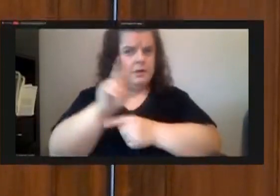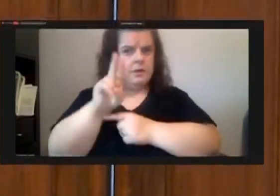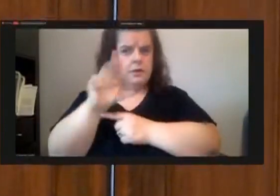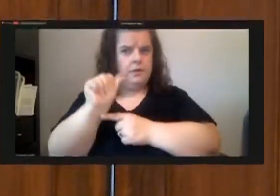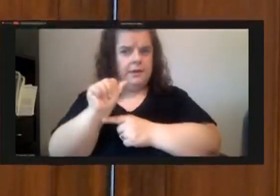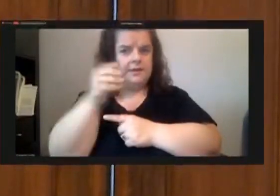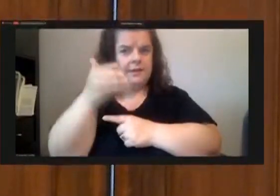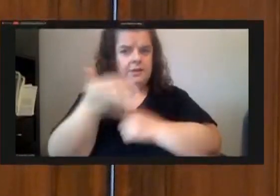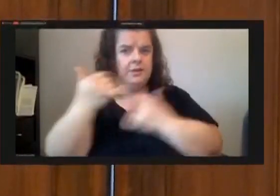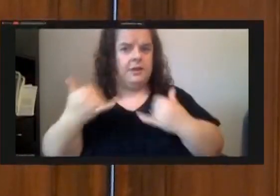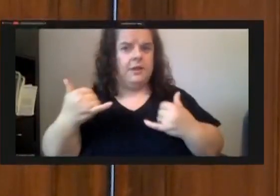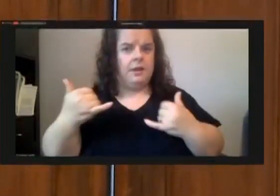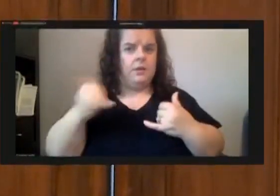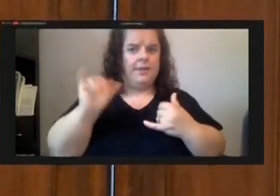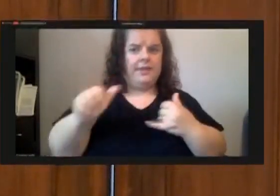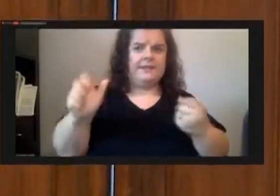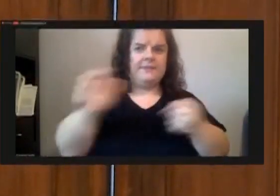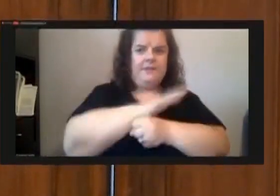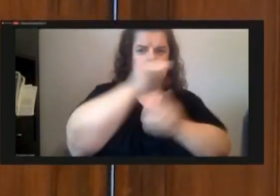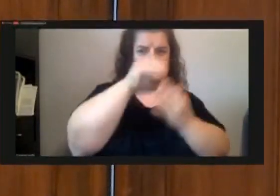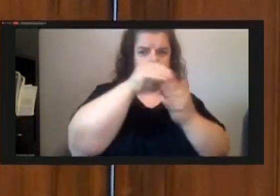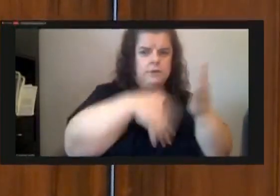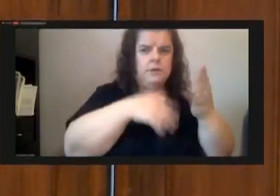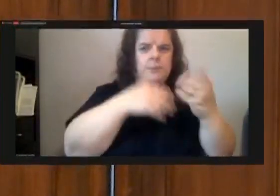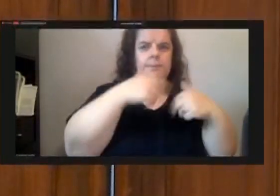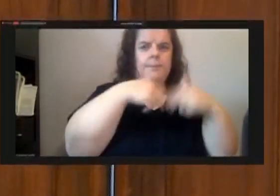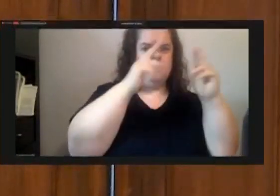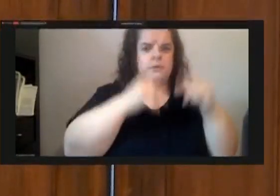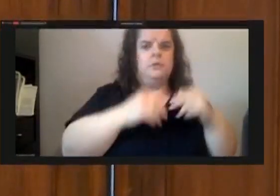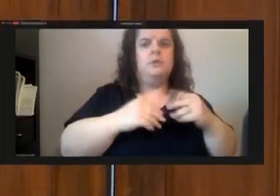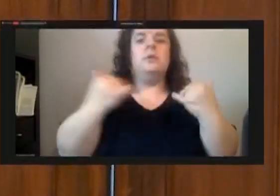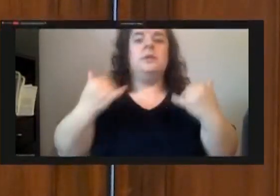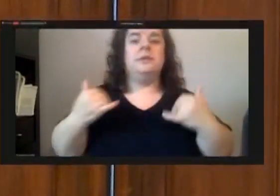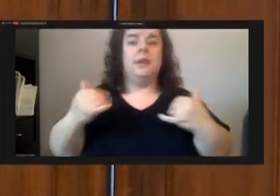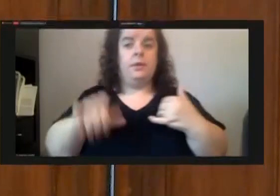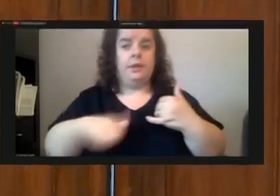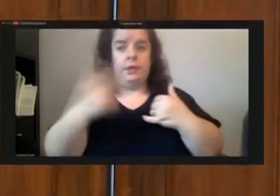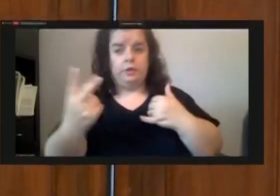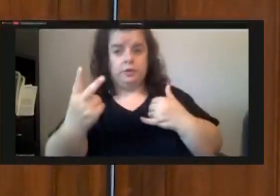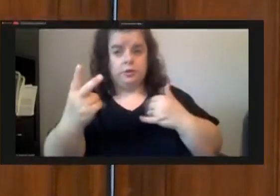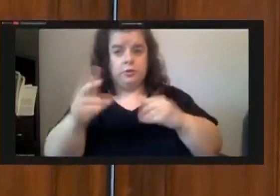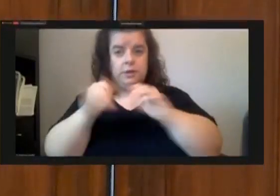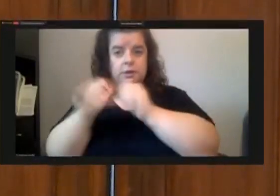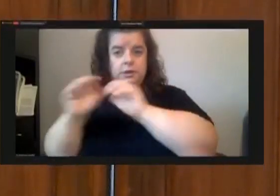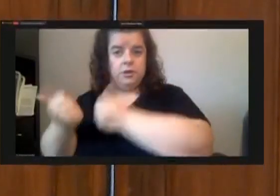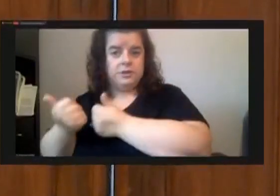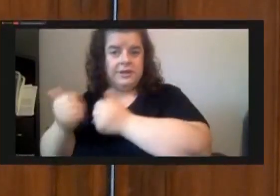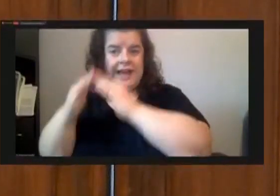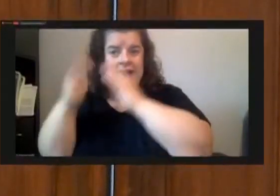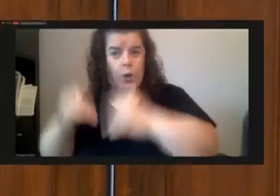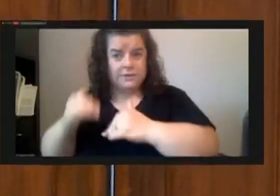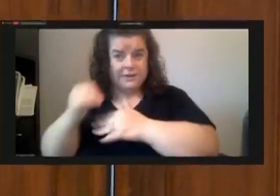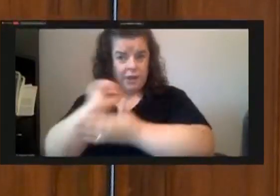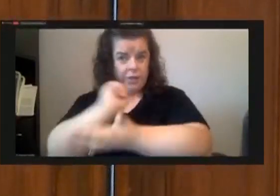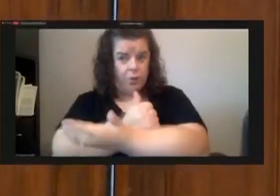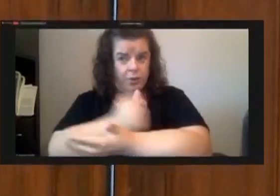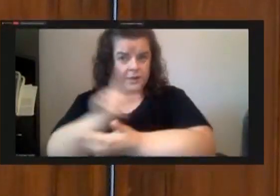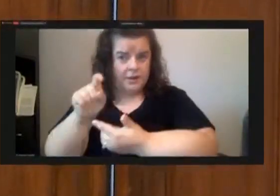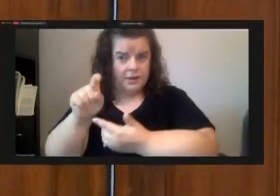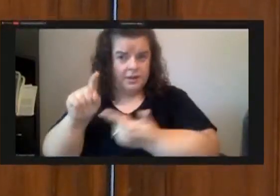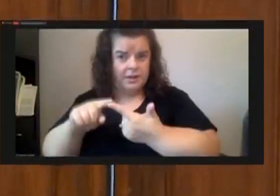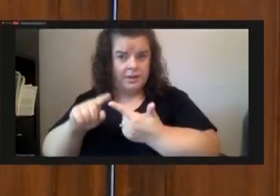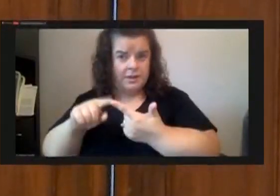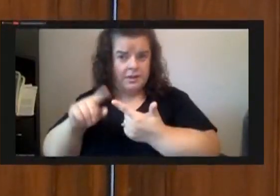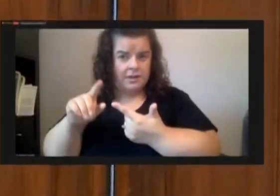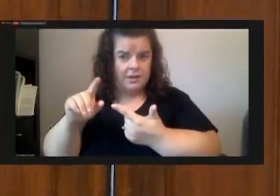okay so that's completely built out finished so the other two agencies is the housing authority correct mpli